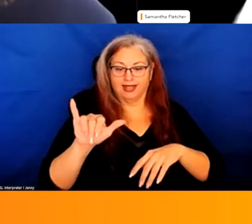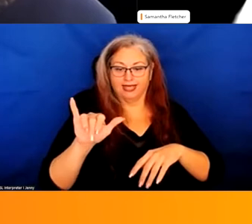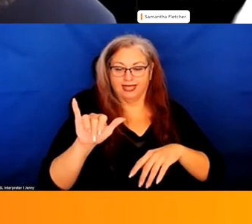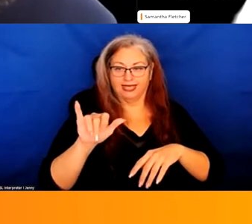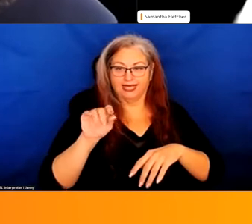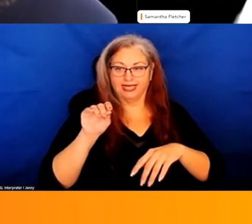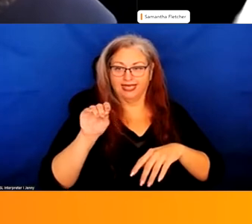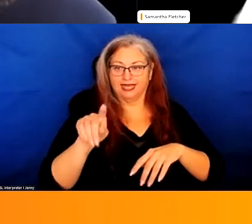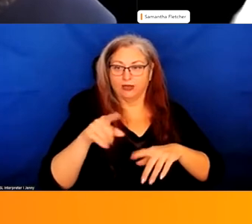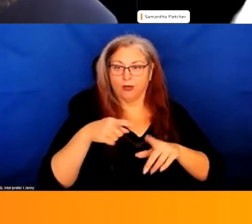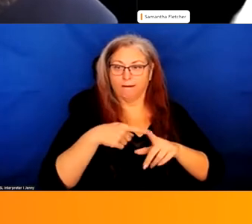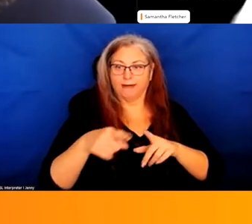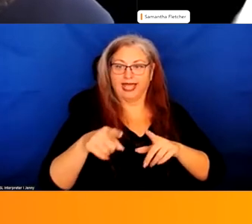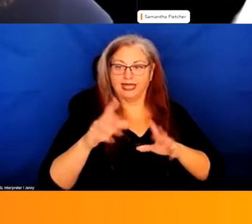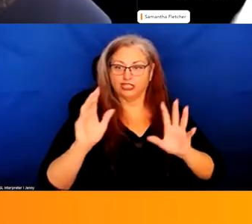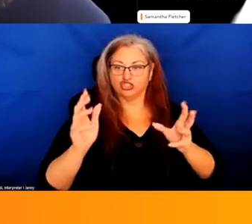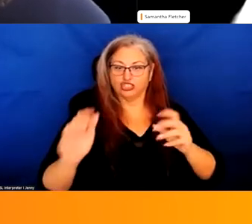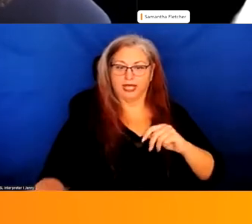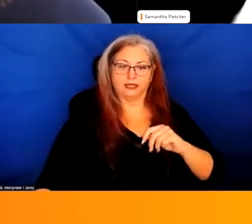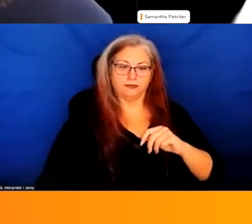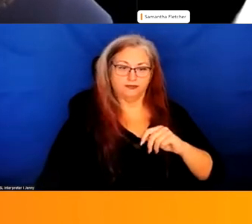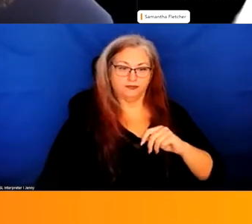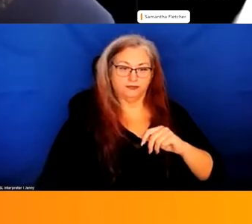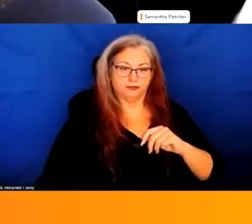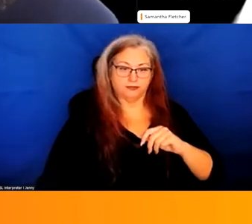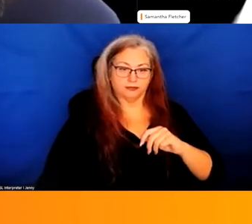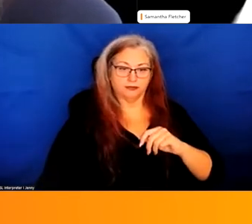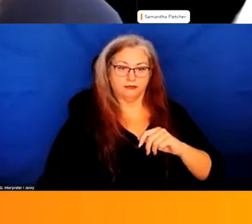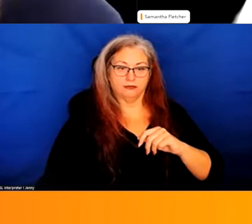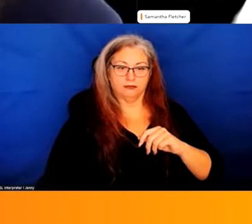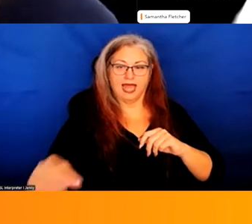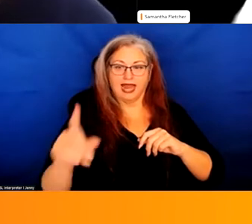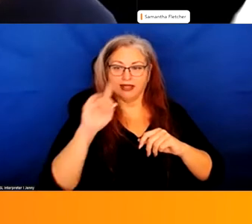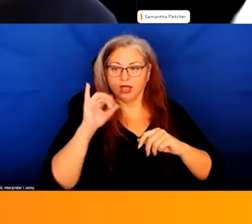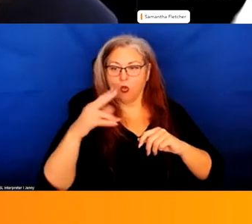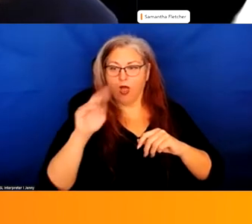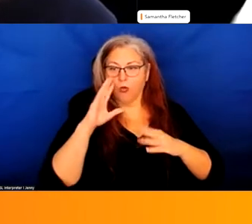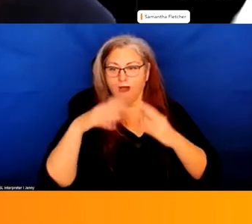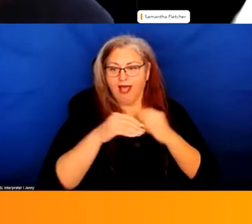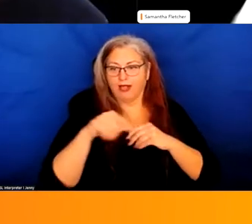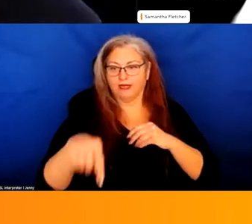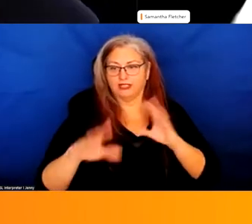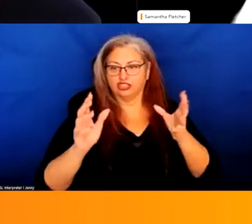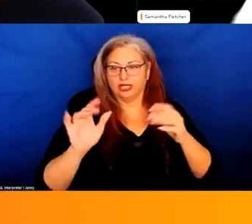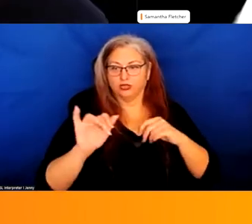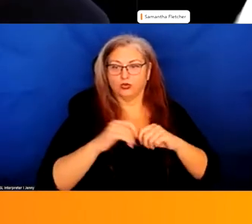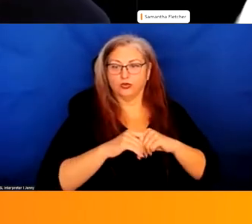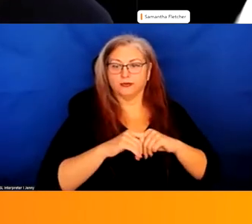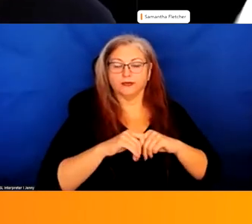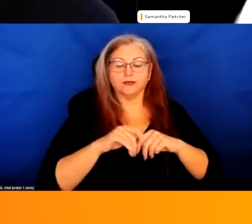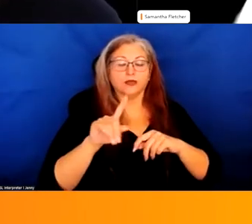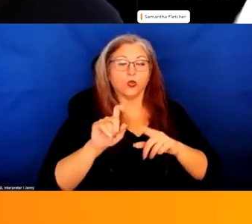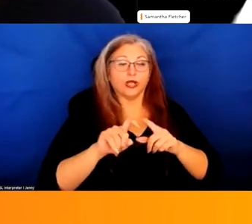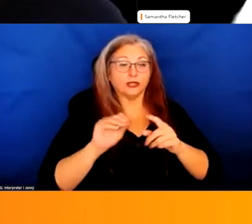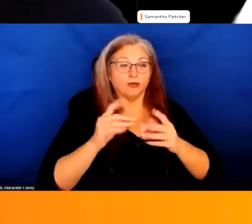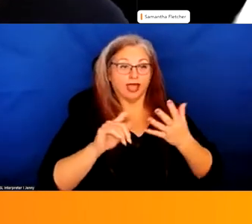the main lobby chat, and I think Juan might post it in this chat as well. And question number five is,